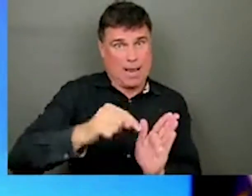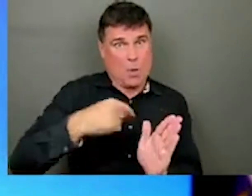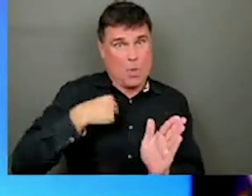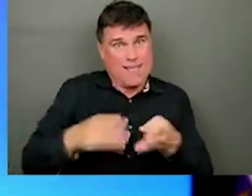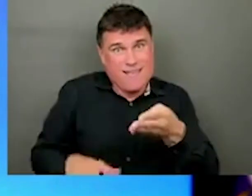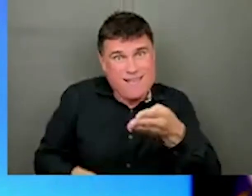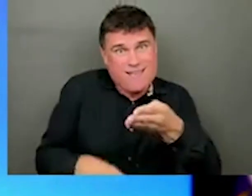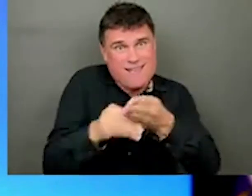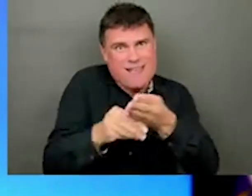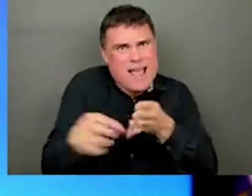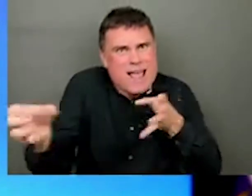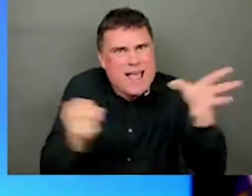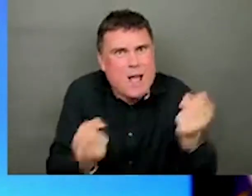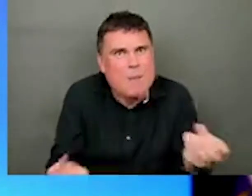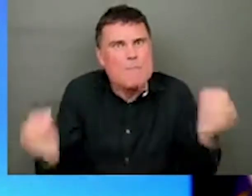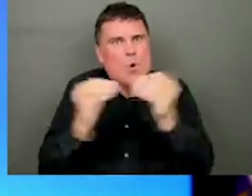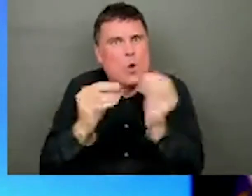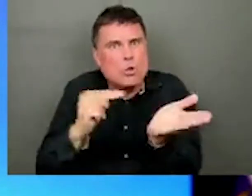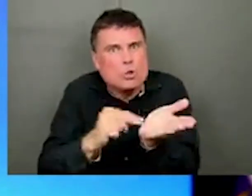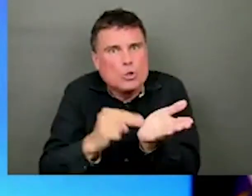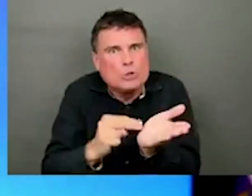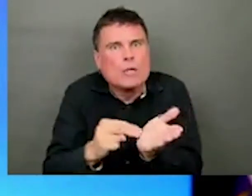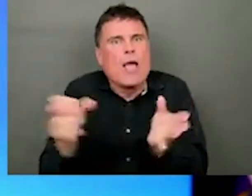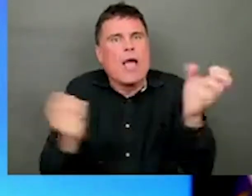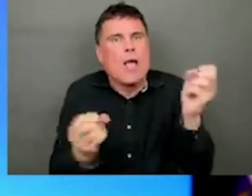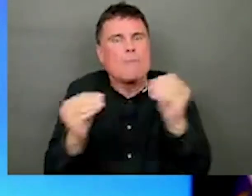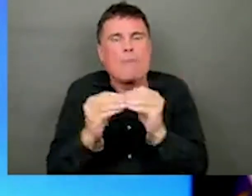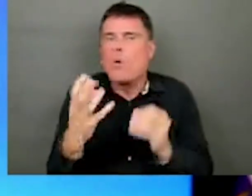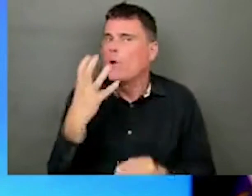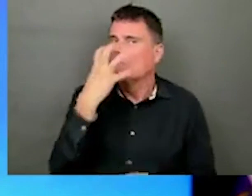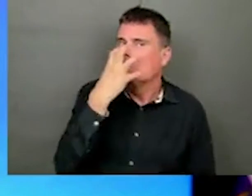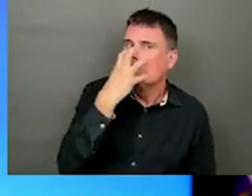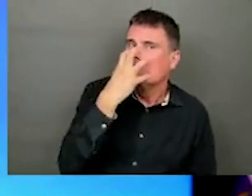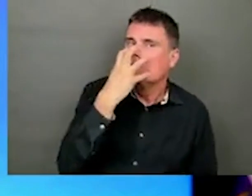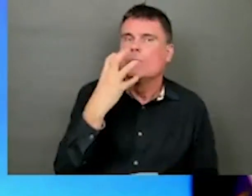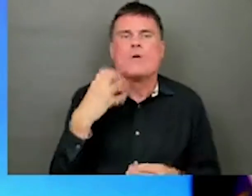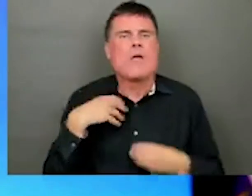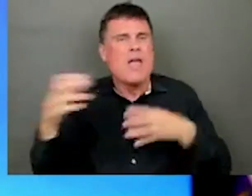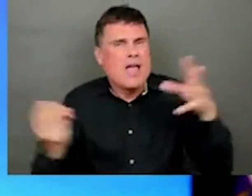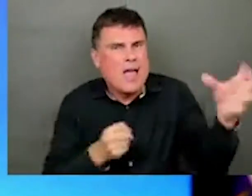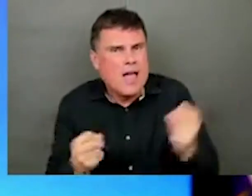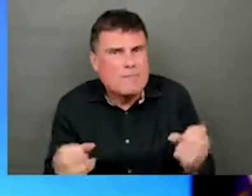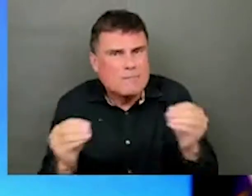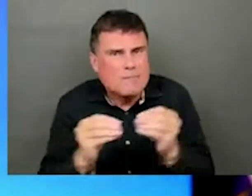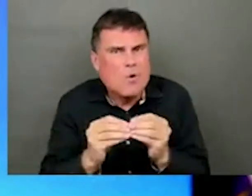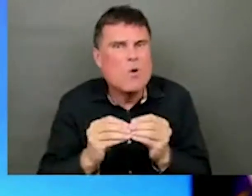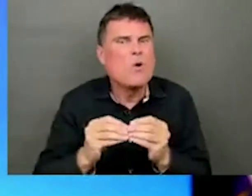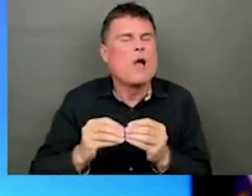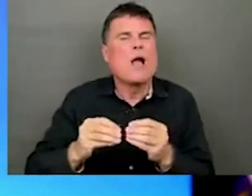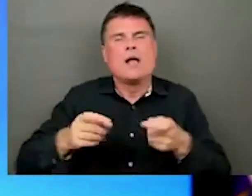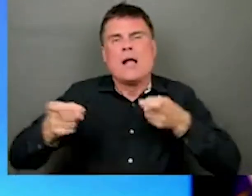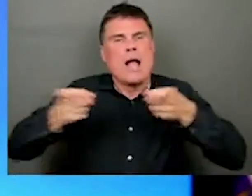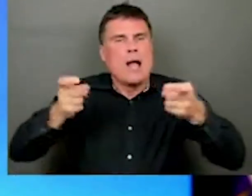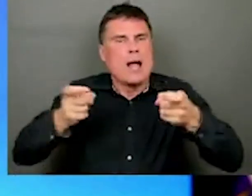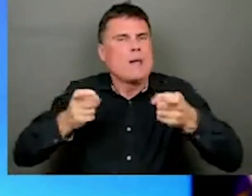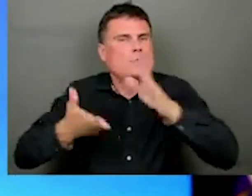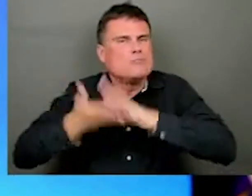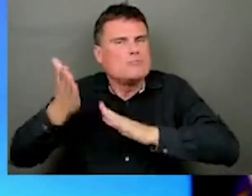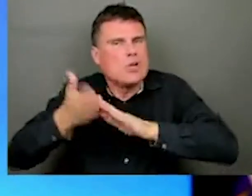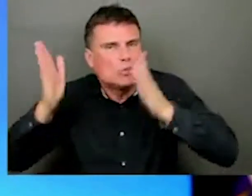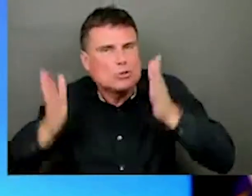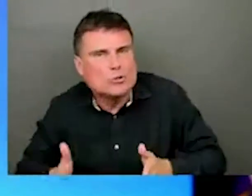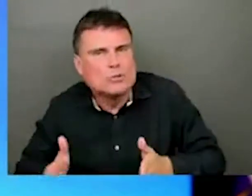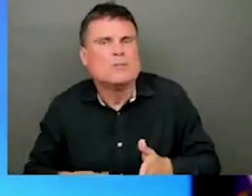added anesthesiologists and added those helping to book surgeries has had a profound and positive effect. There's also